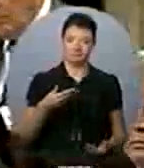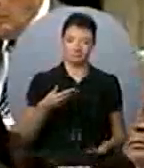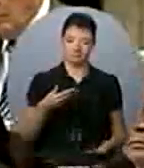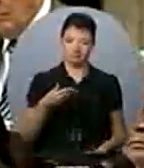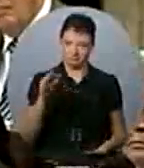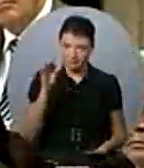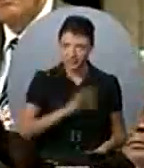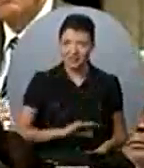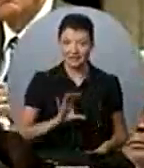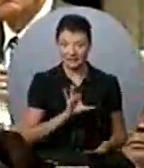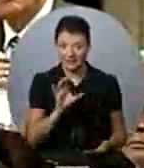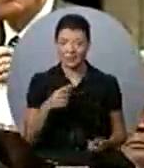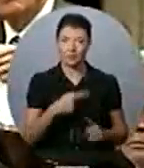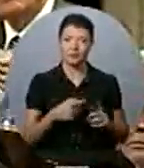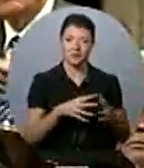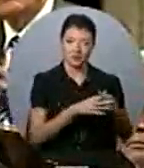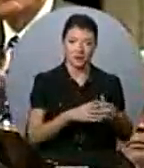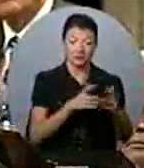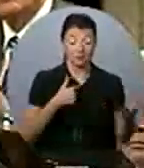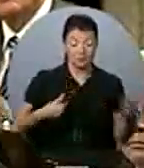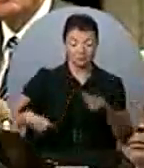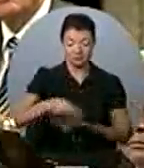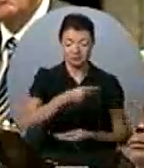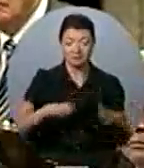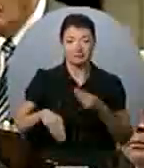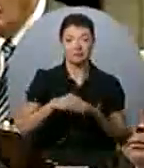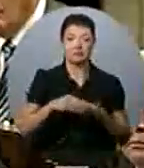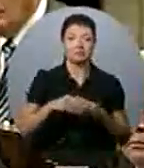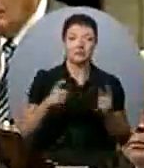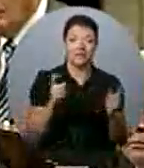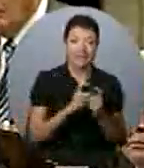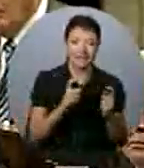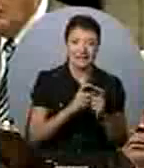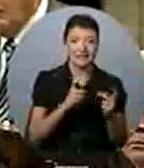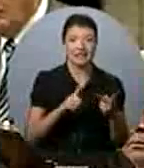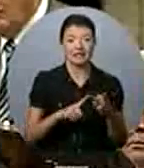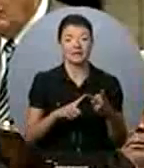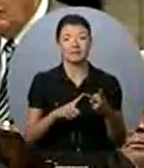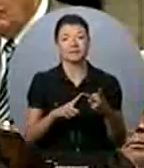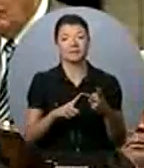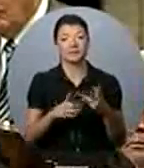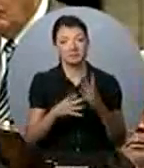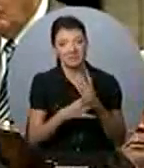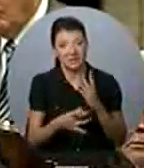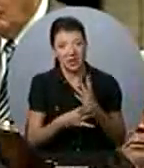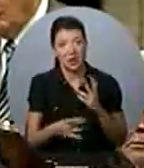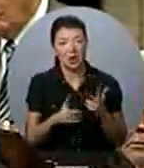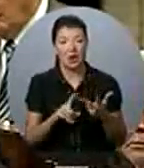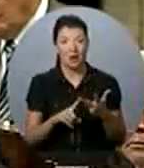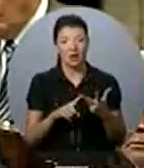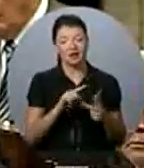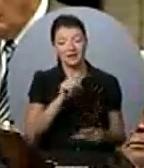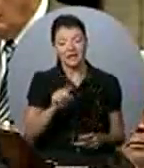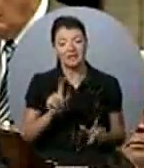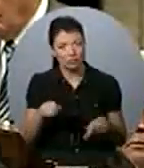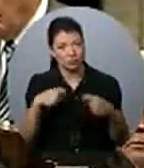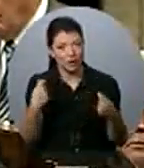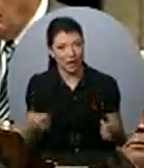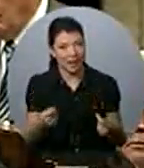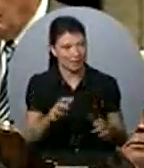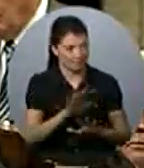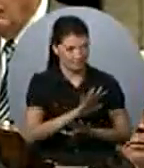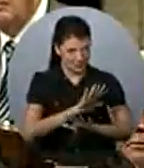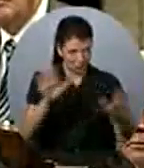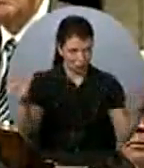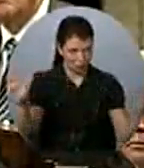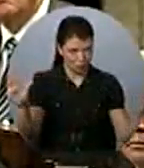across our borders every day. While the opposition continues to bash Canada abroad, our government will defend the Canadian economy, defend Canadian resources,